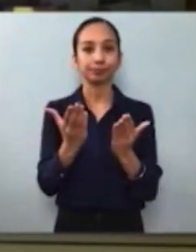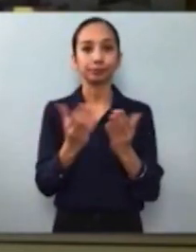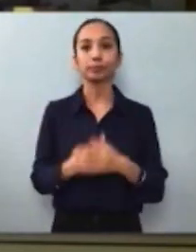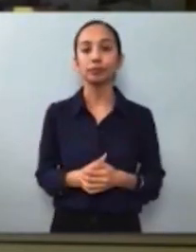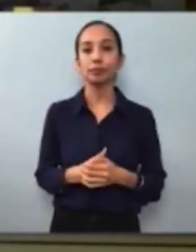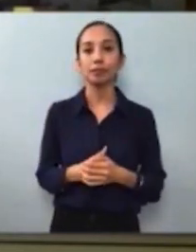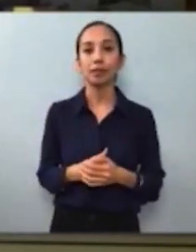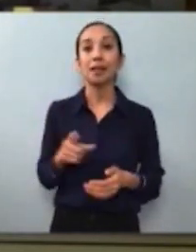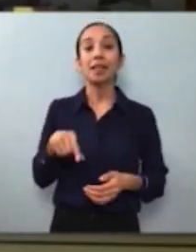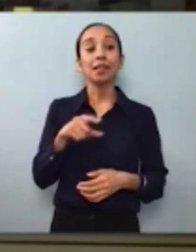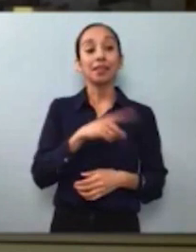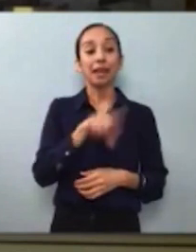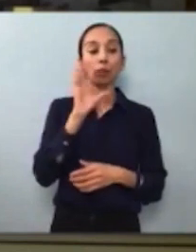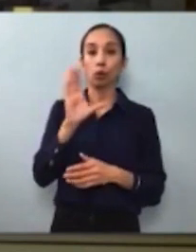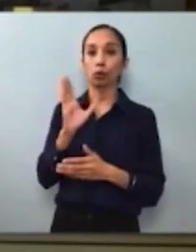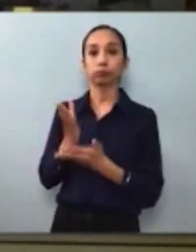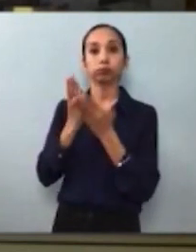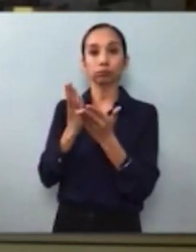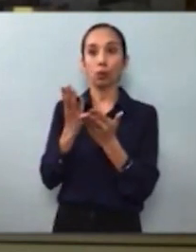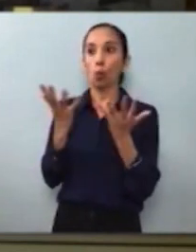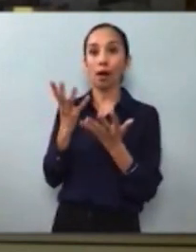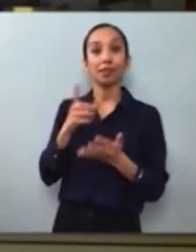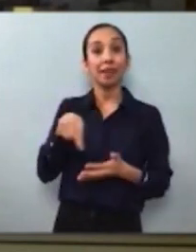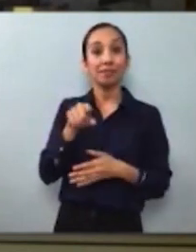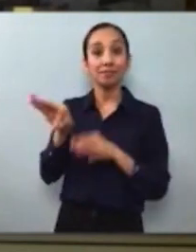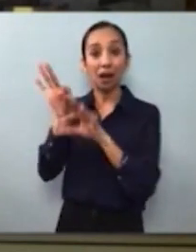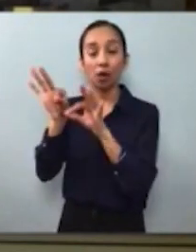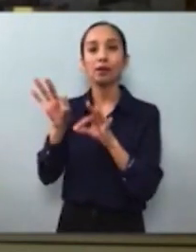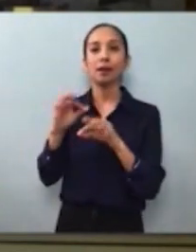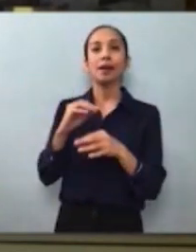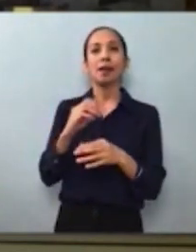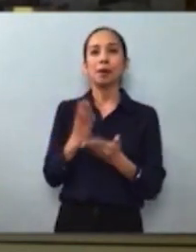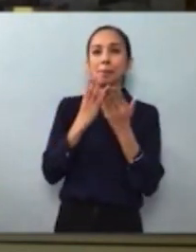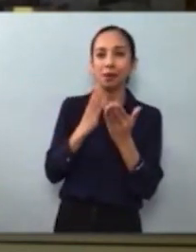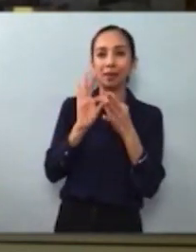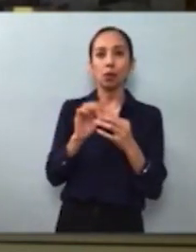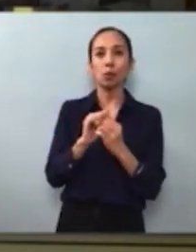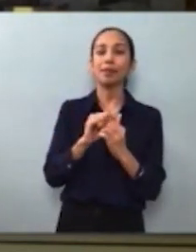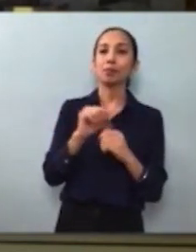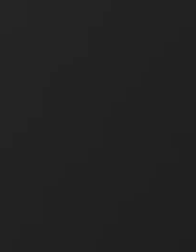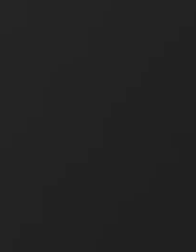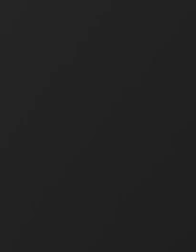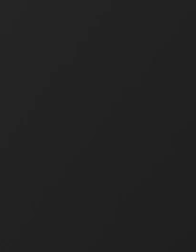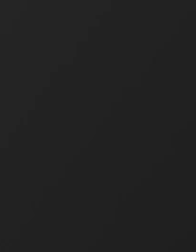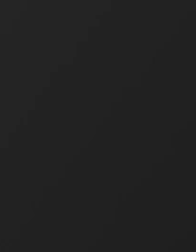suggested changes in practice or policy to the Board of Education for their consideration as soon as possible.